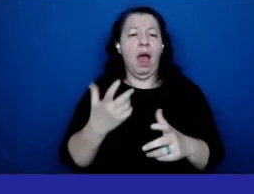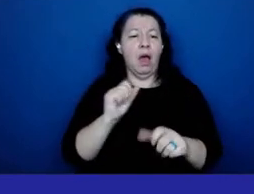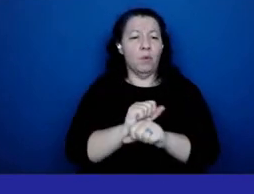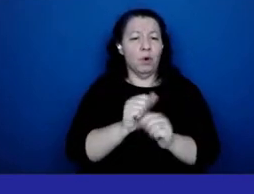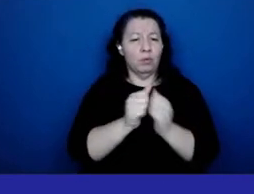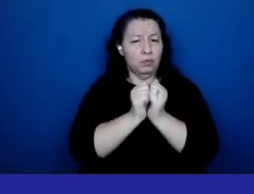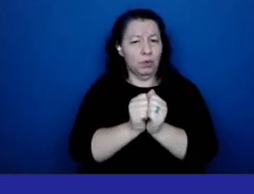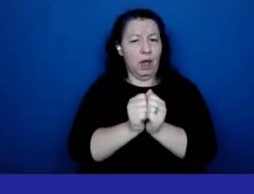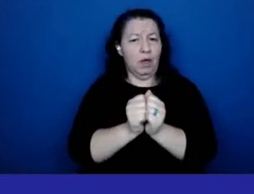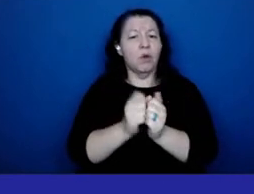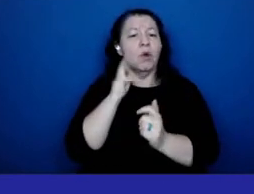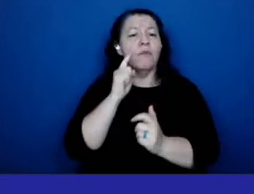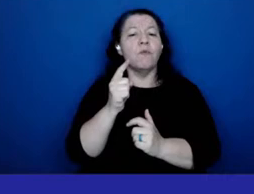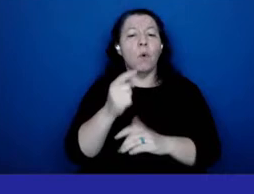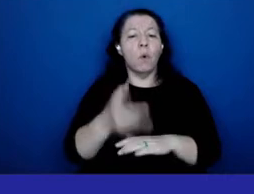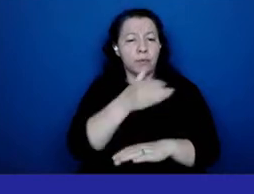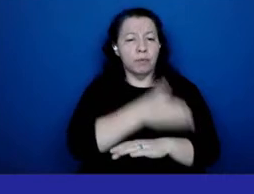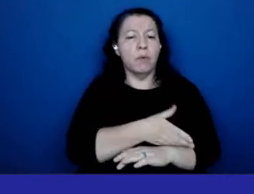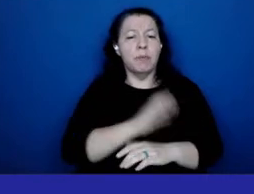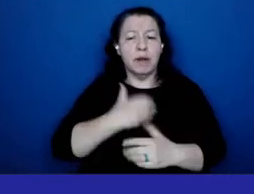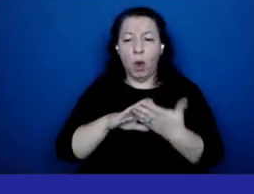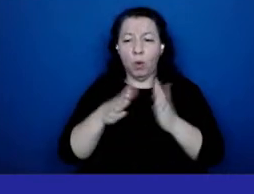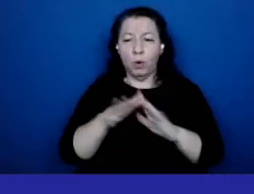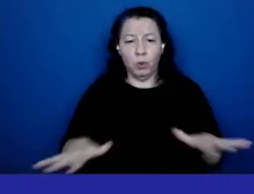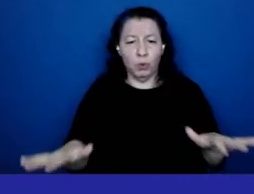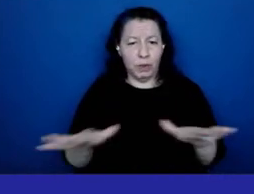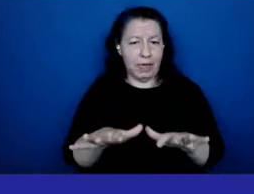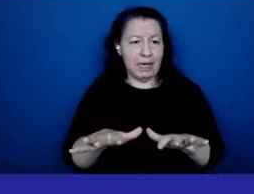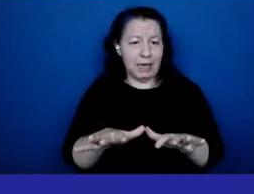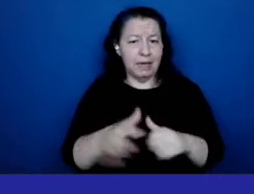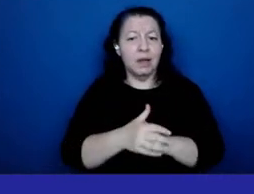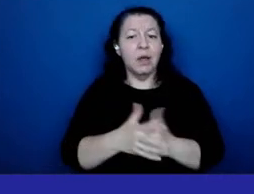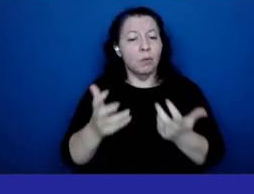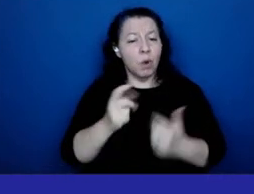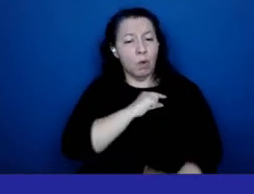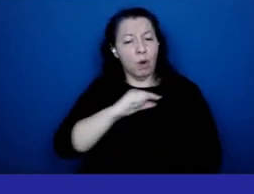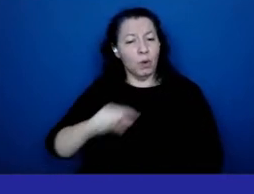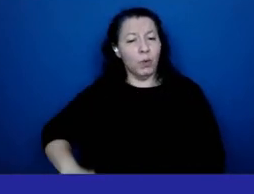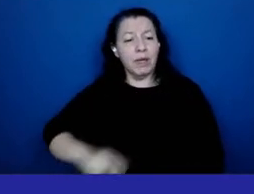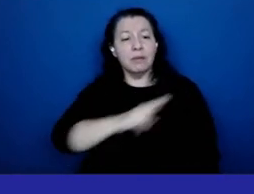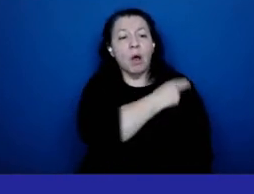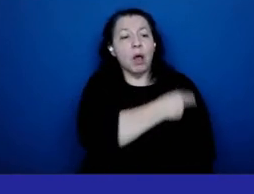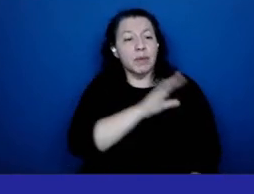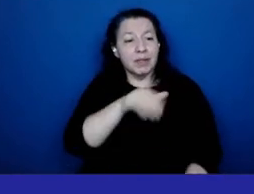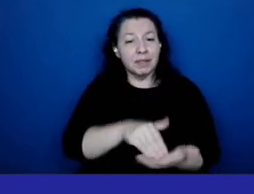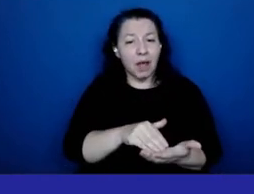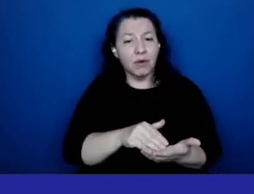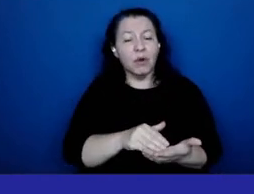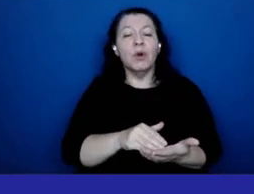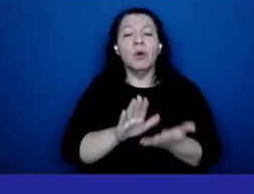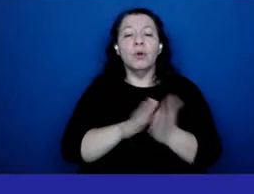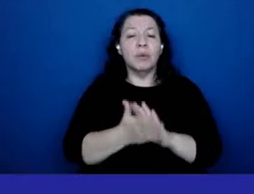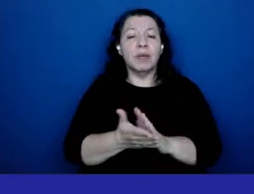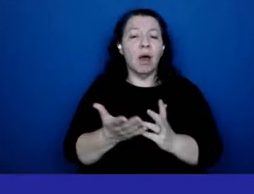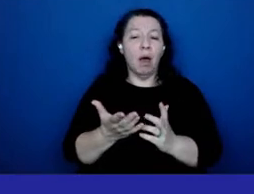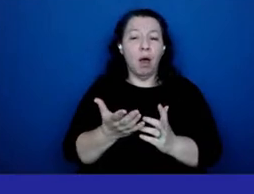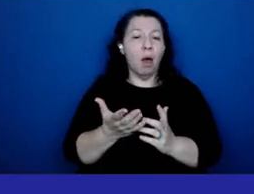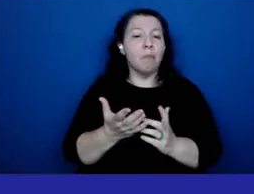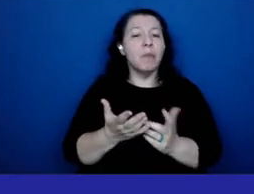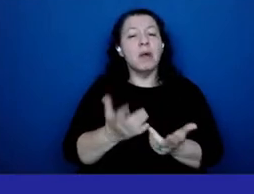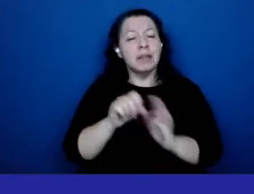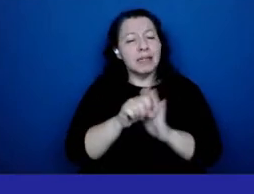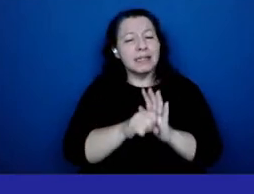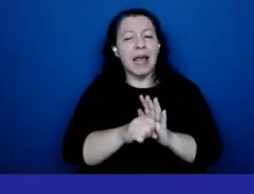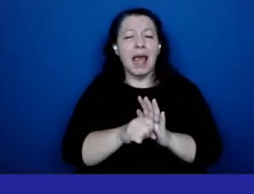for the betterment of our community. We want Queens Hospital Center to be one of the state's centers of excellence